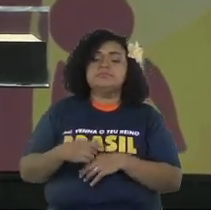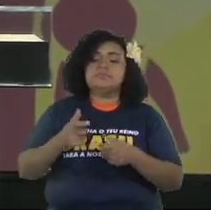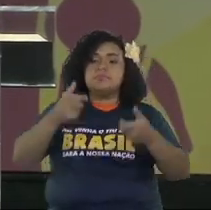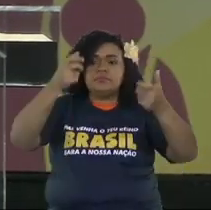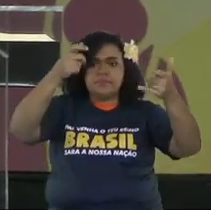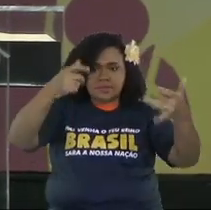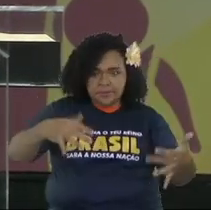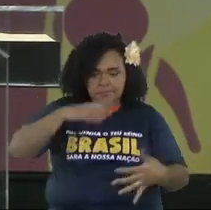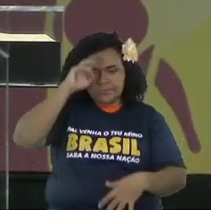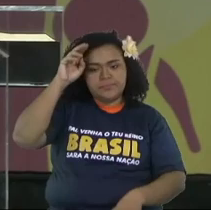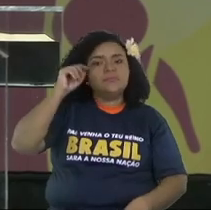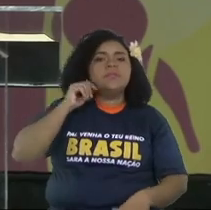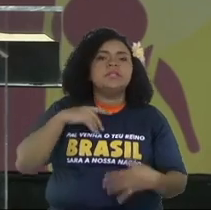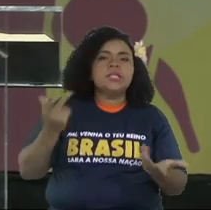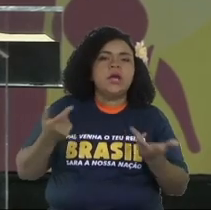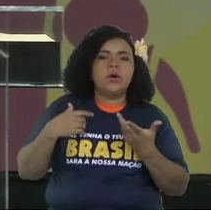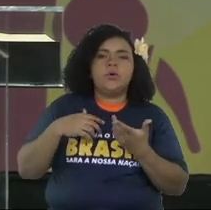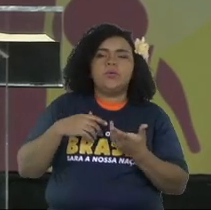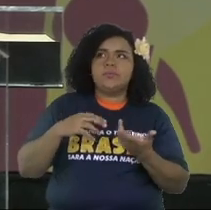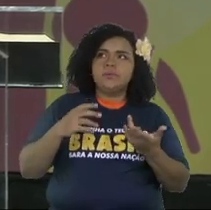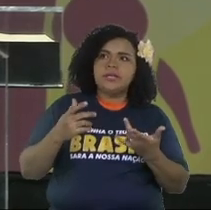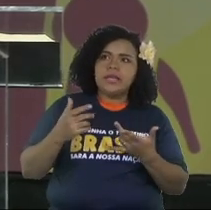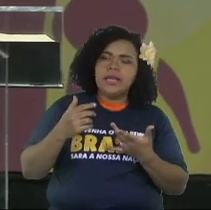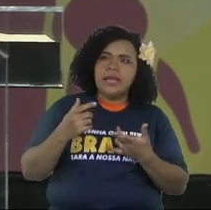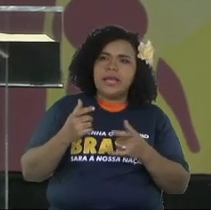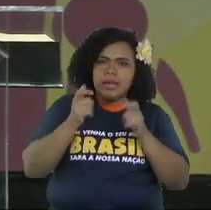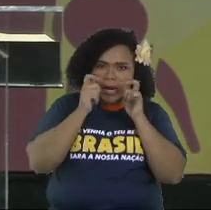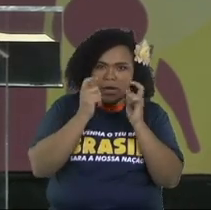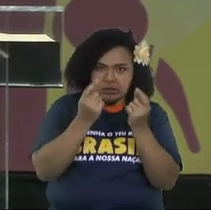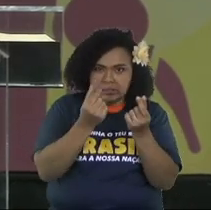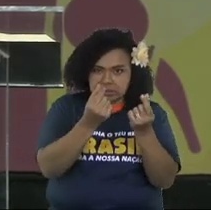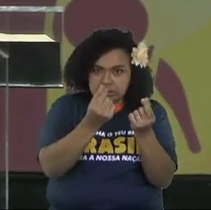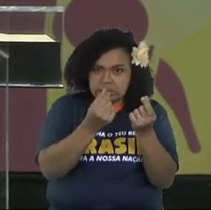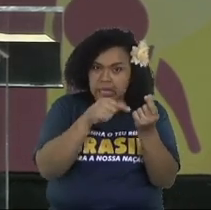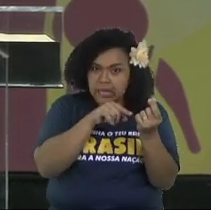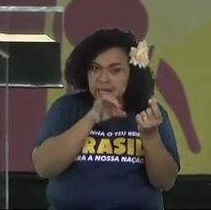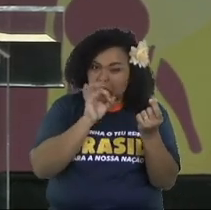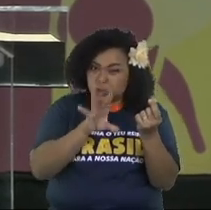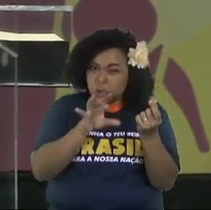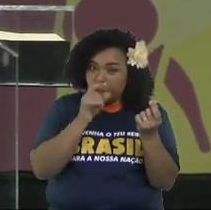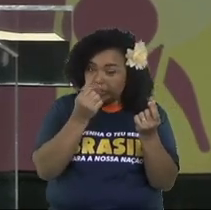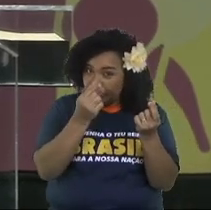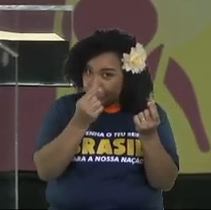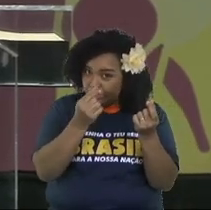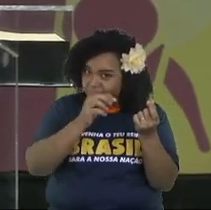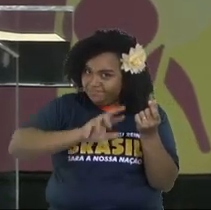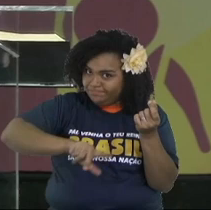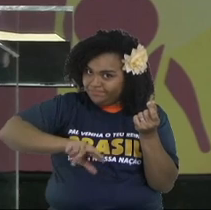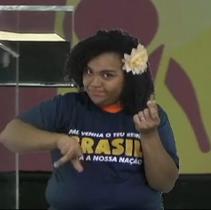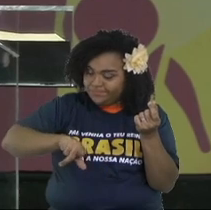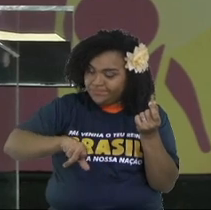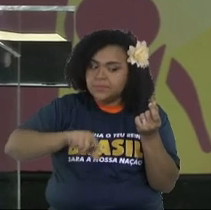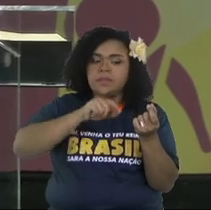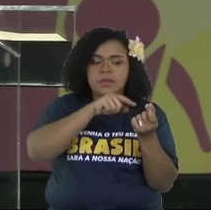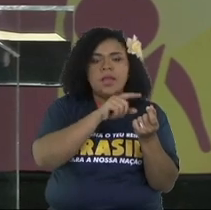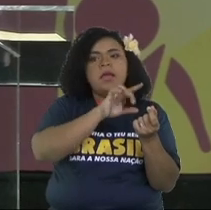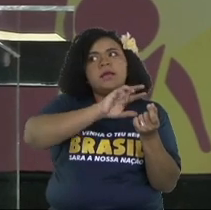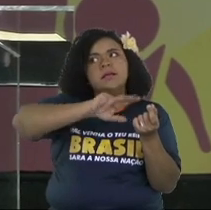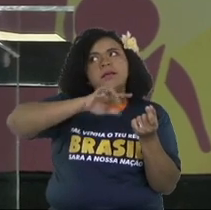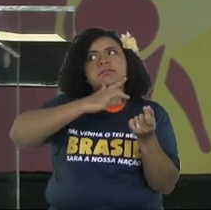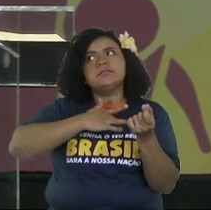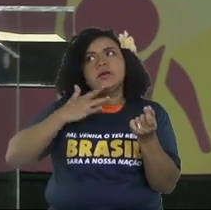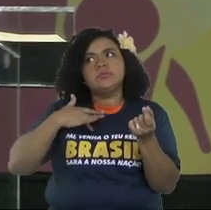So based on this definition is that it's way more than money. Money is just a slice of it.